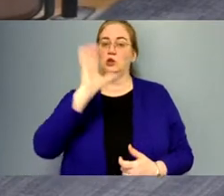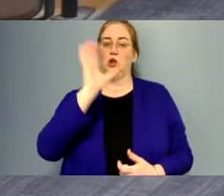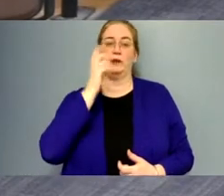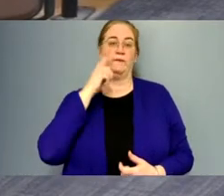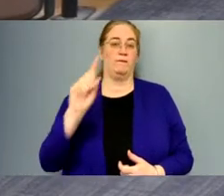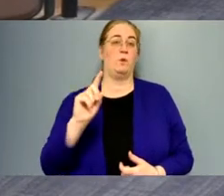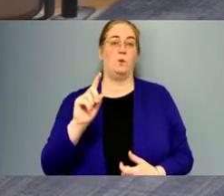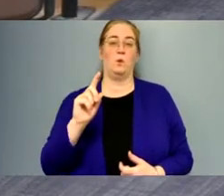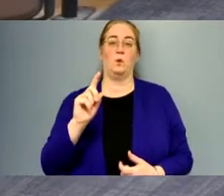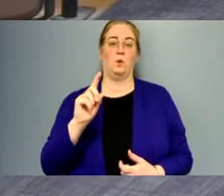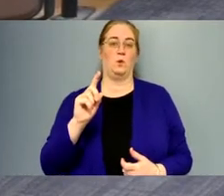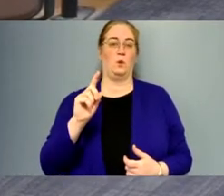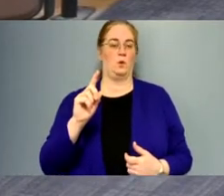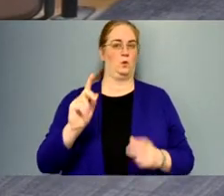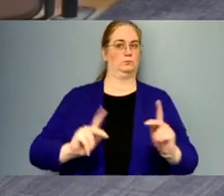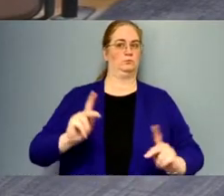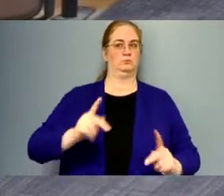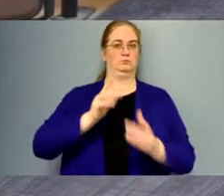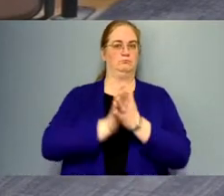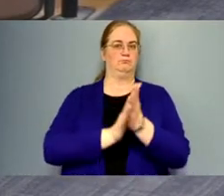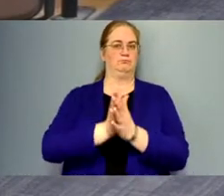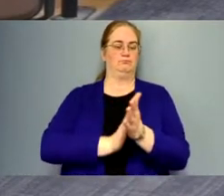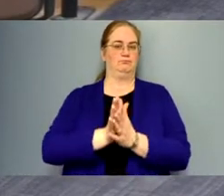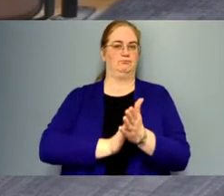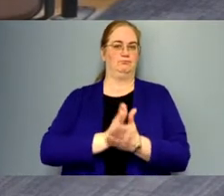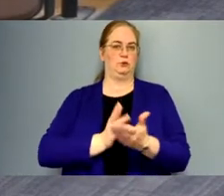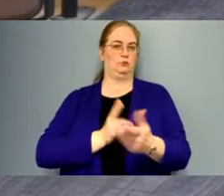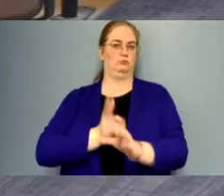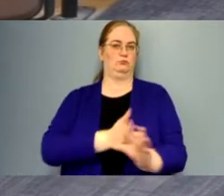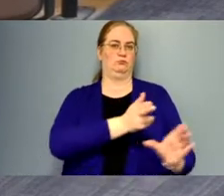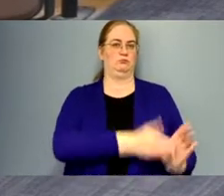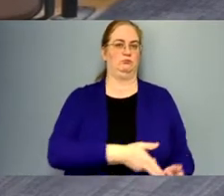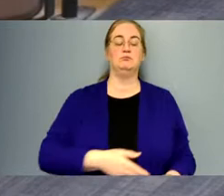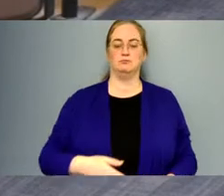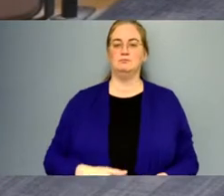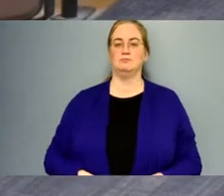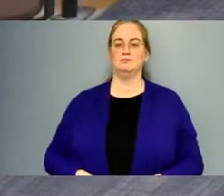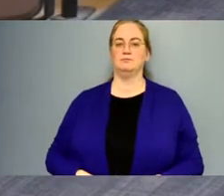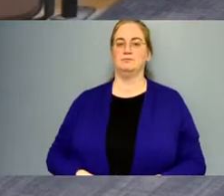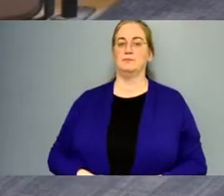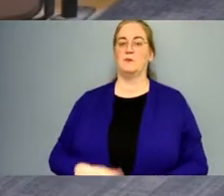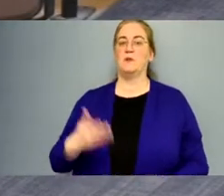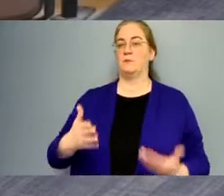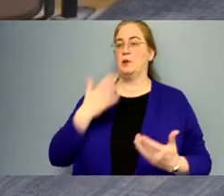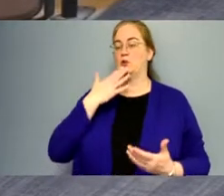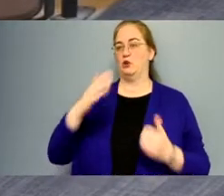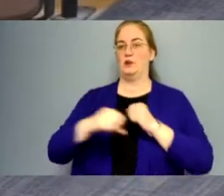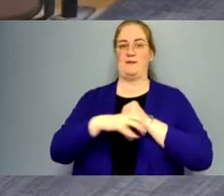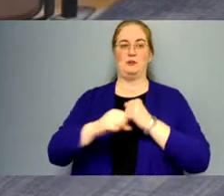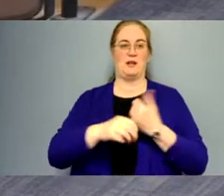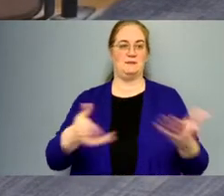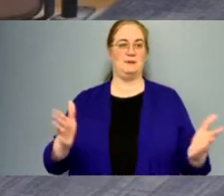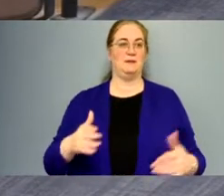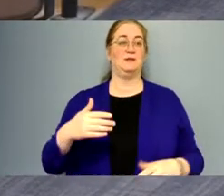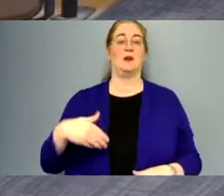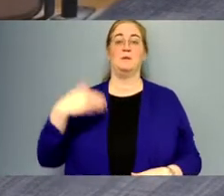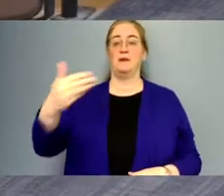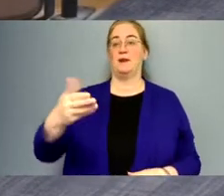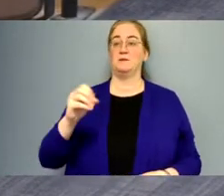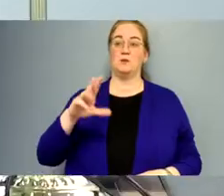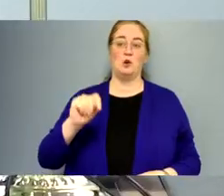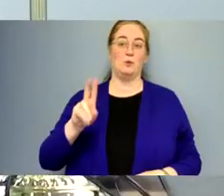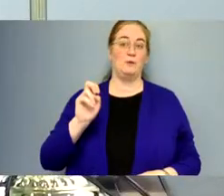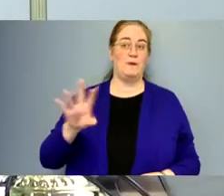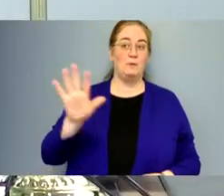uh, individuals who are interested in serving on either list. Okay. well, this might be a good advertisement. So come next, uh, you October,